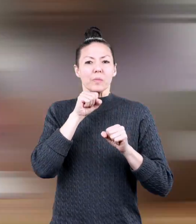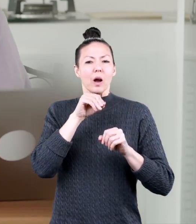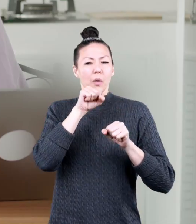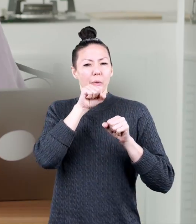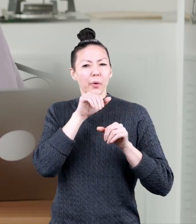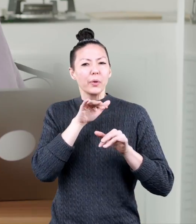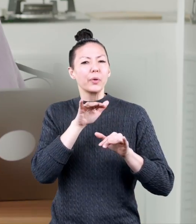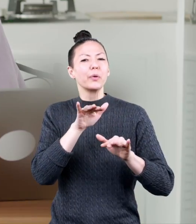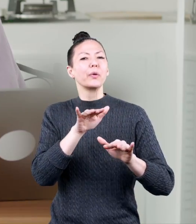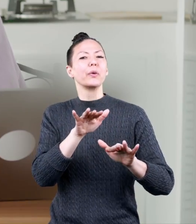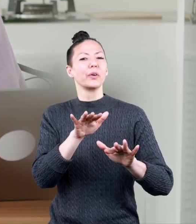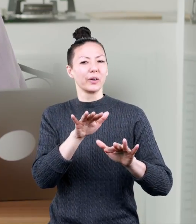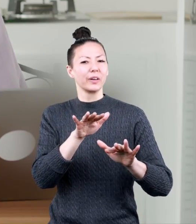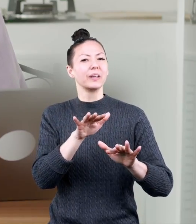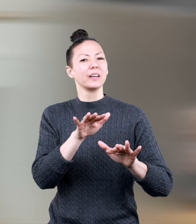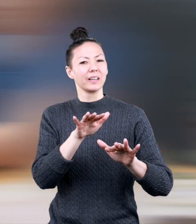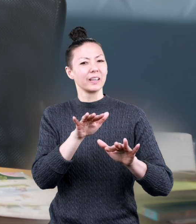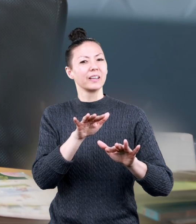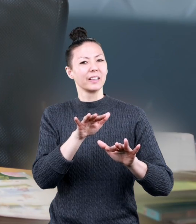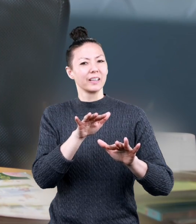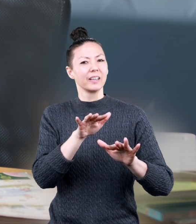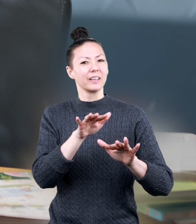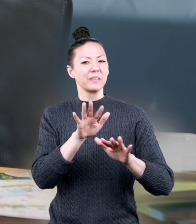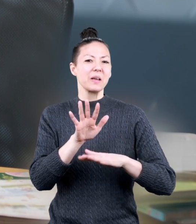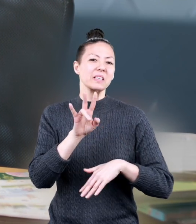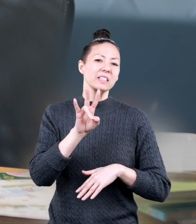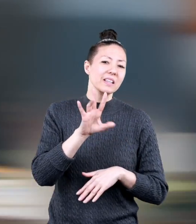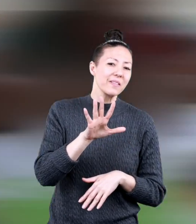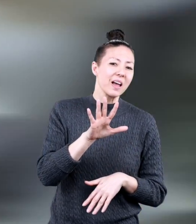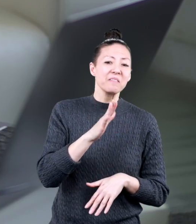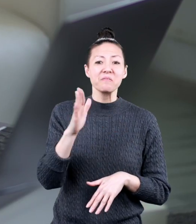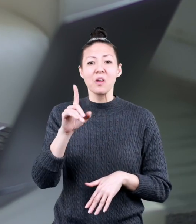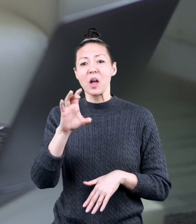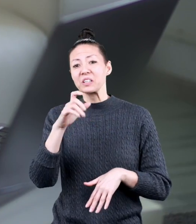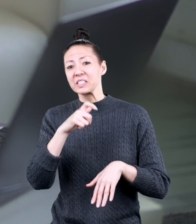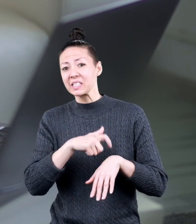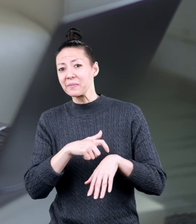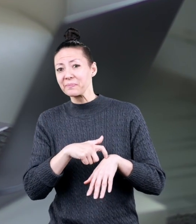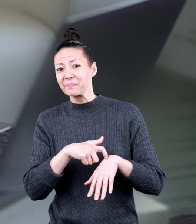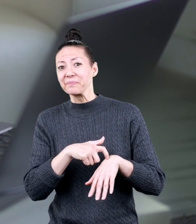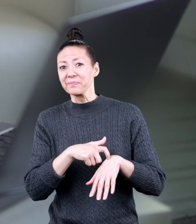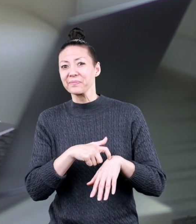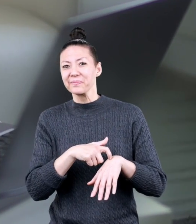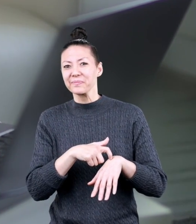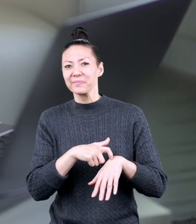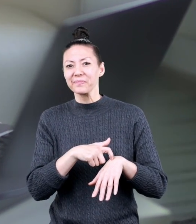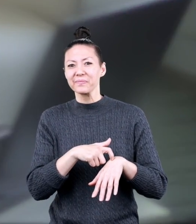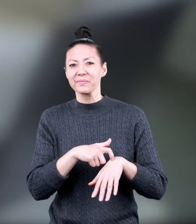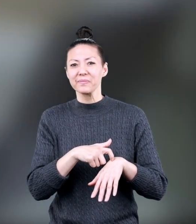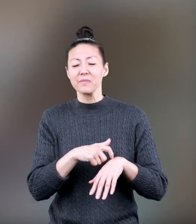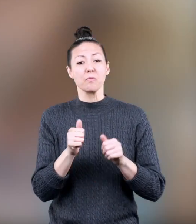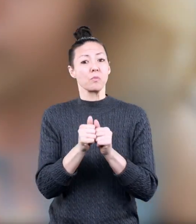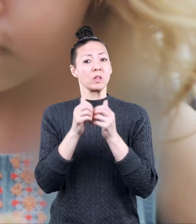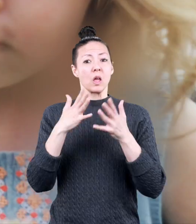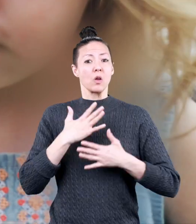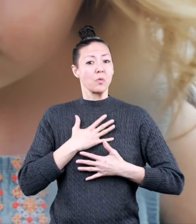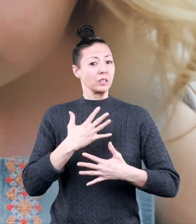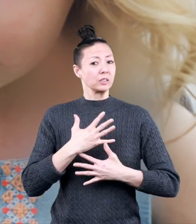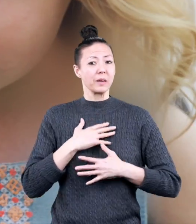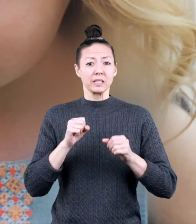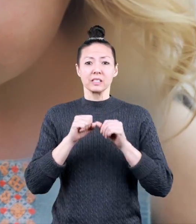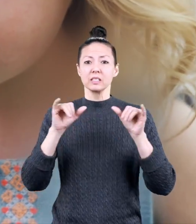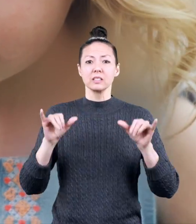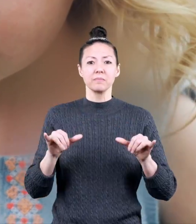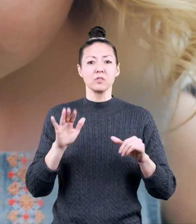probably inhaled and exhaled at least 75 to 100 times. Without